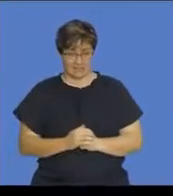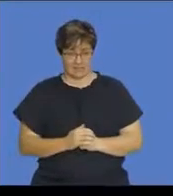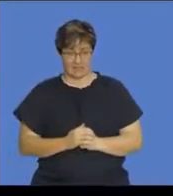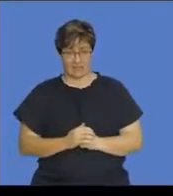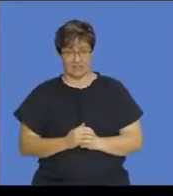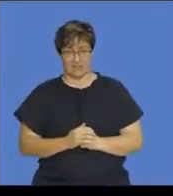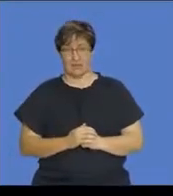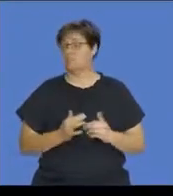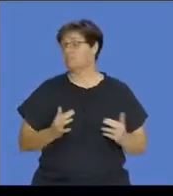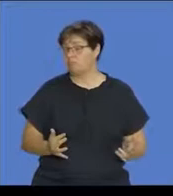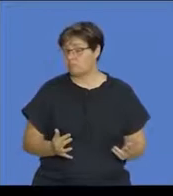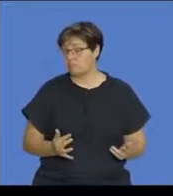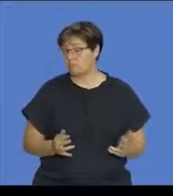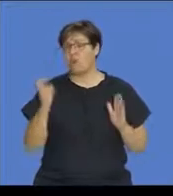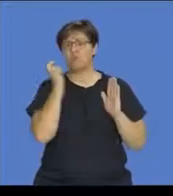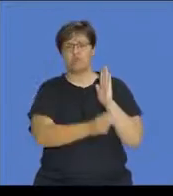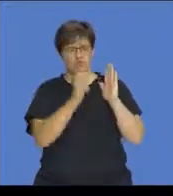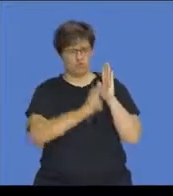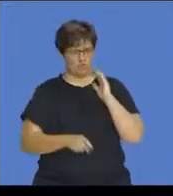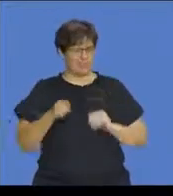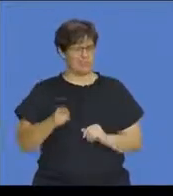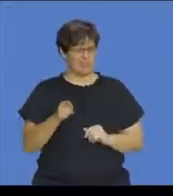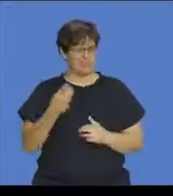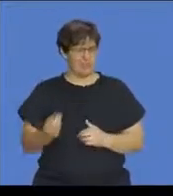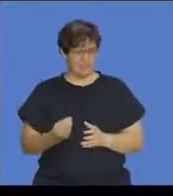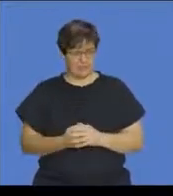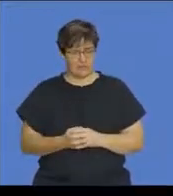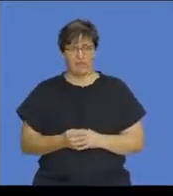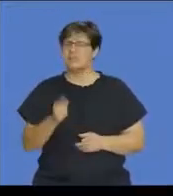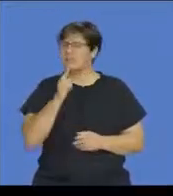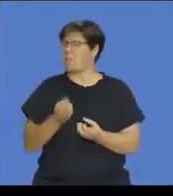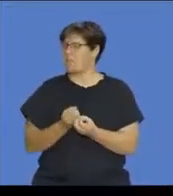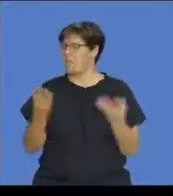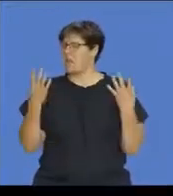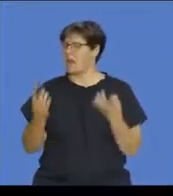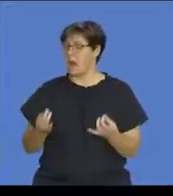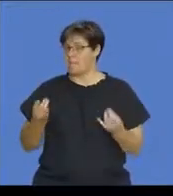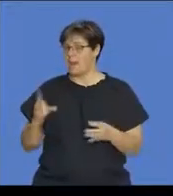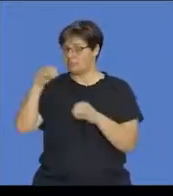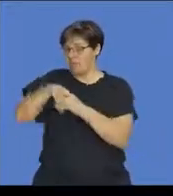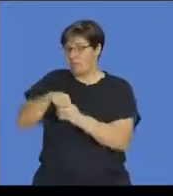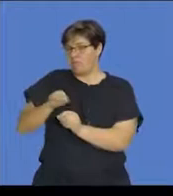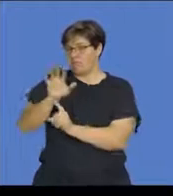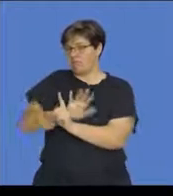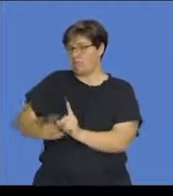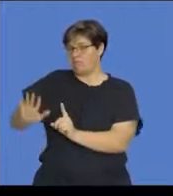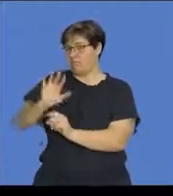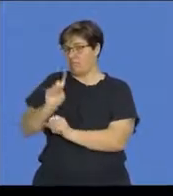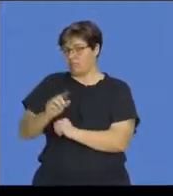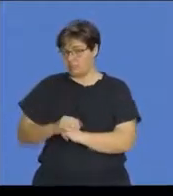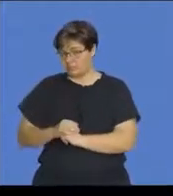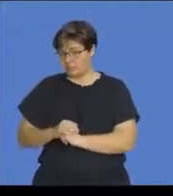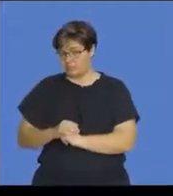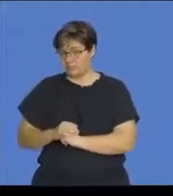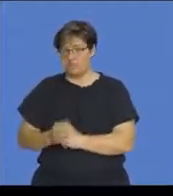we have some rules about the complement. We can say, what's the number in the complement? Well, can say, the